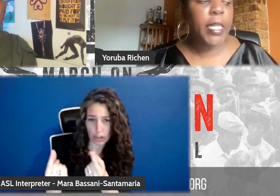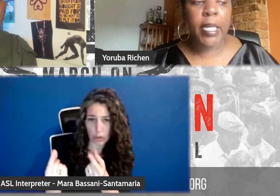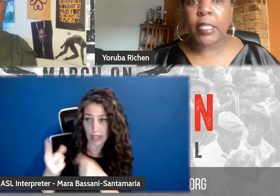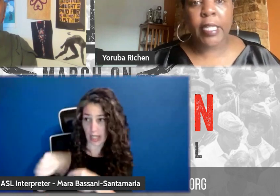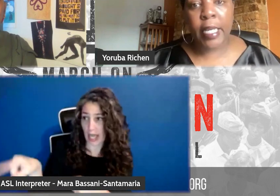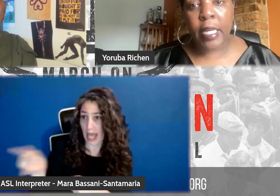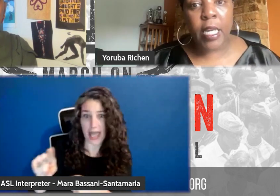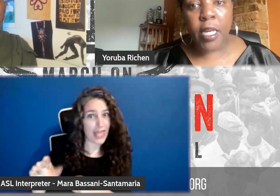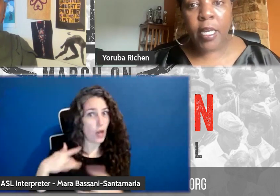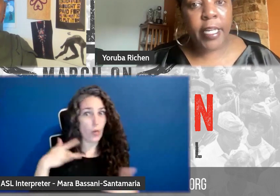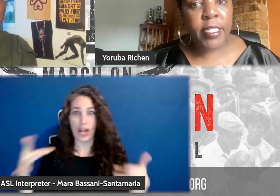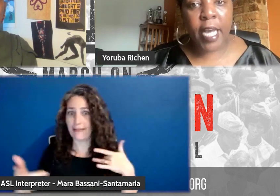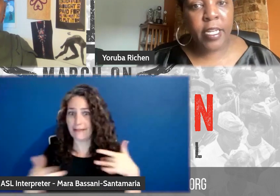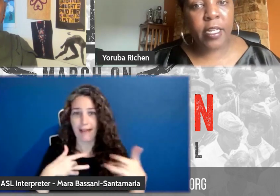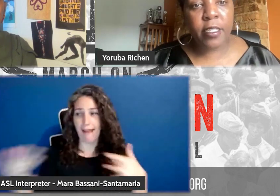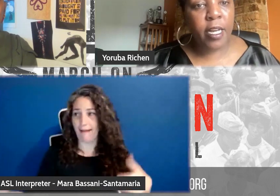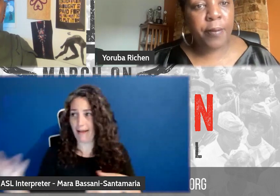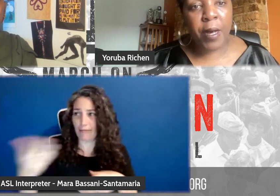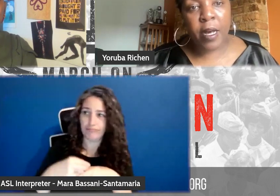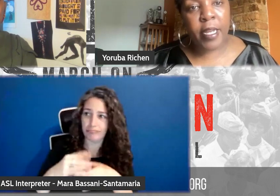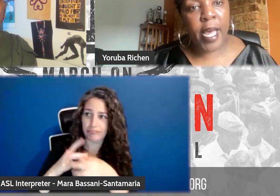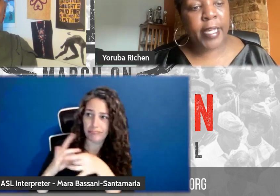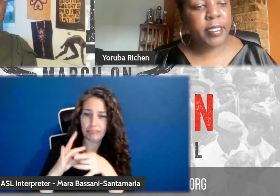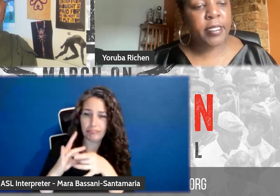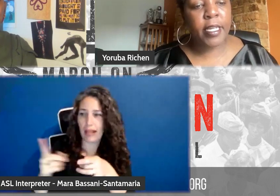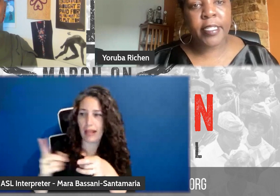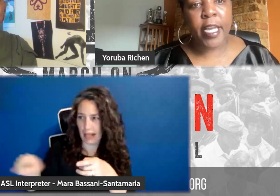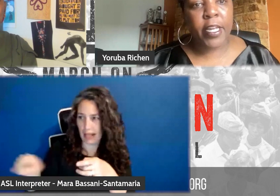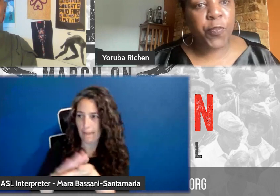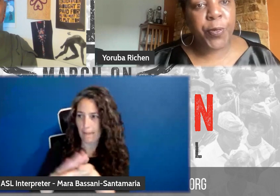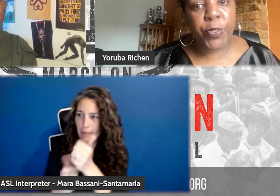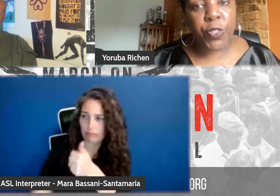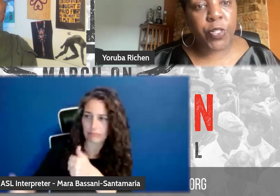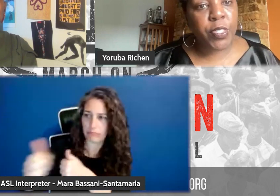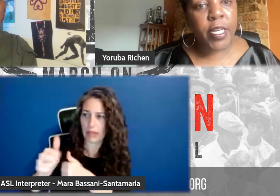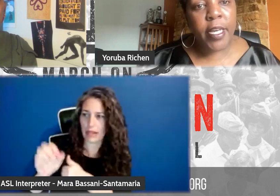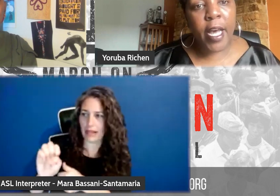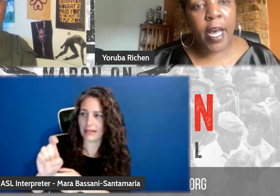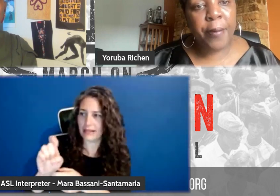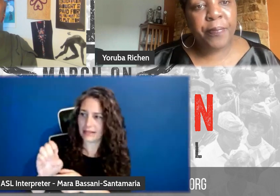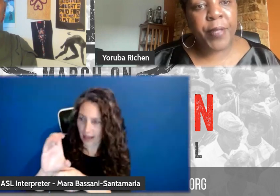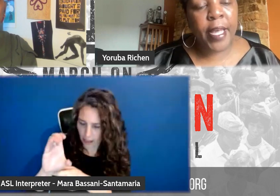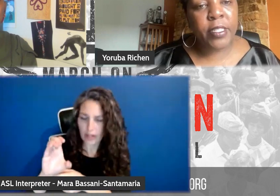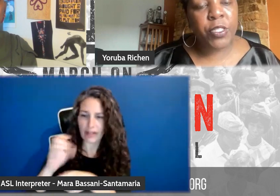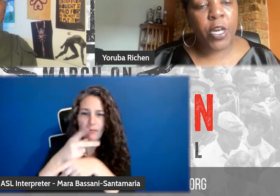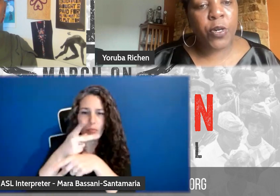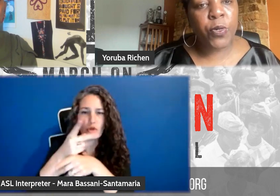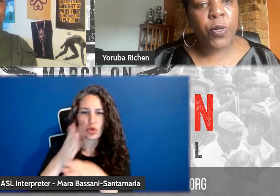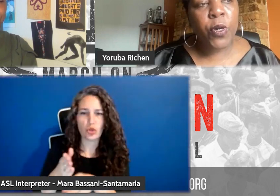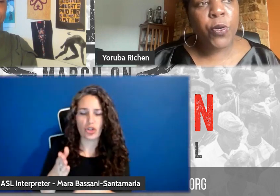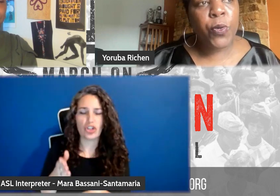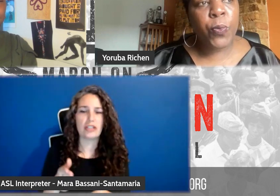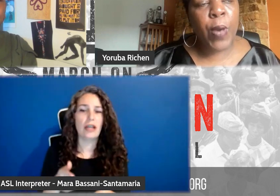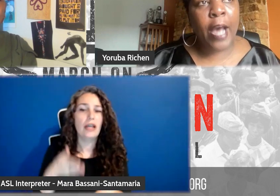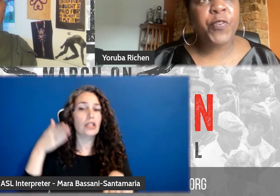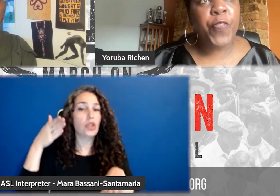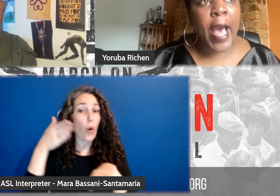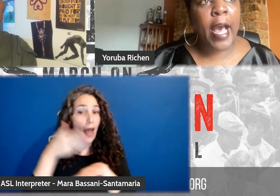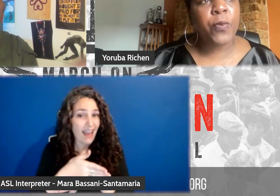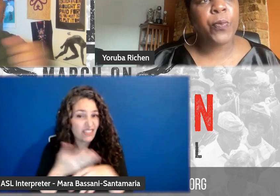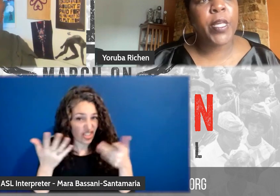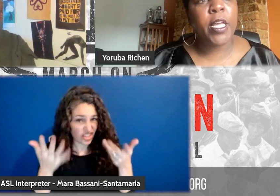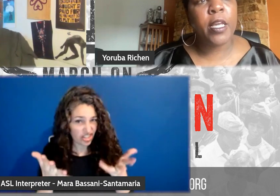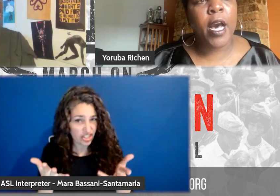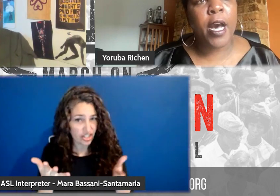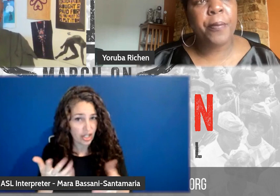were immediately excited to come on as executive producers. And so, after